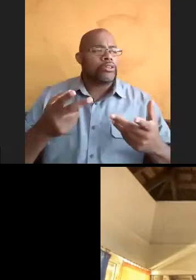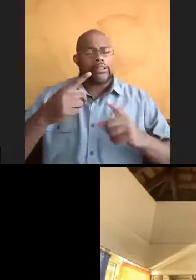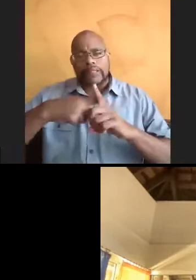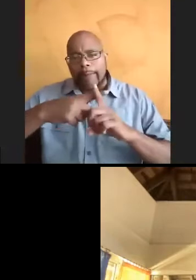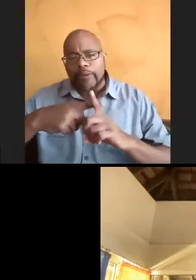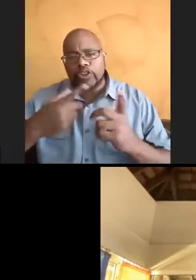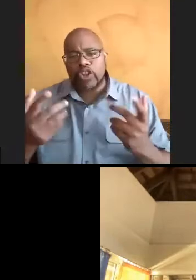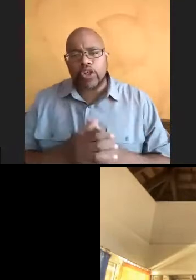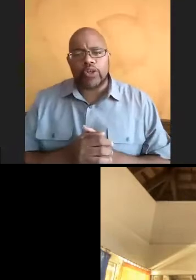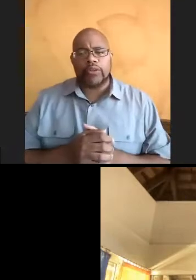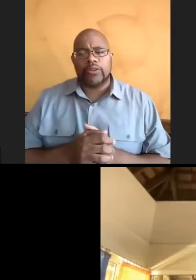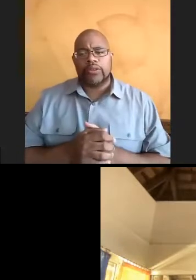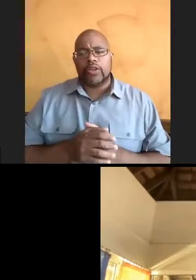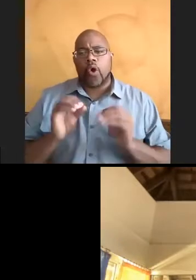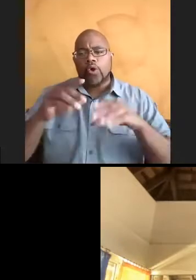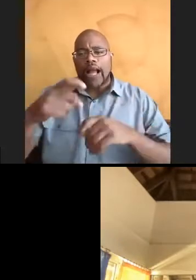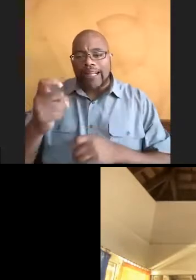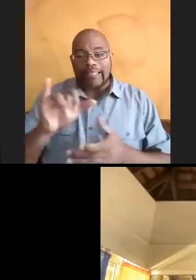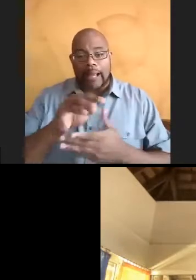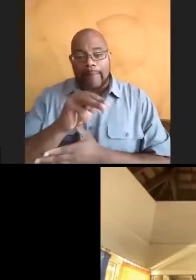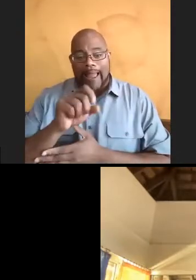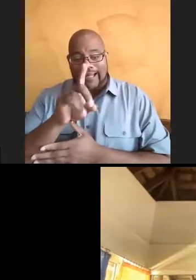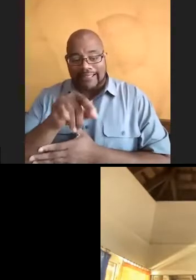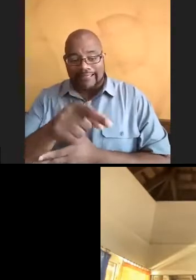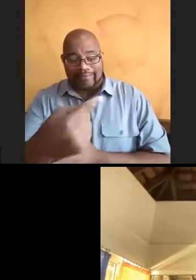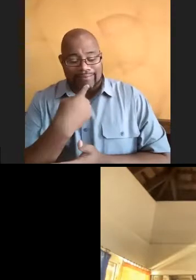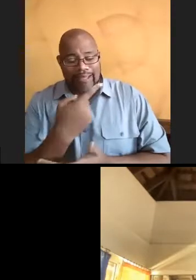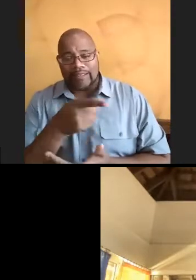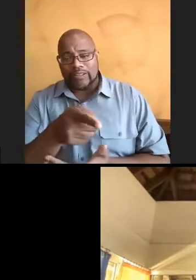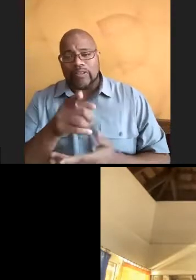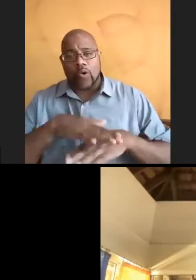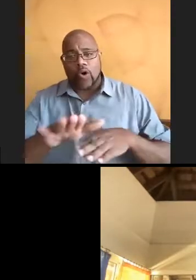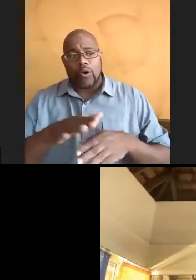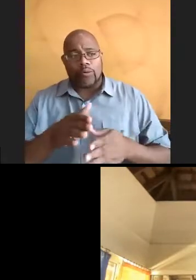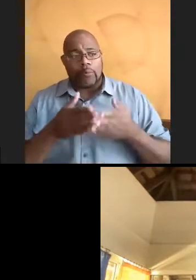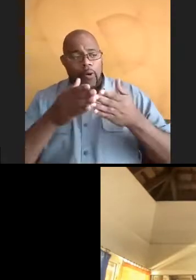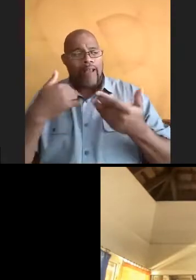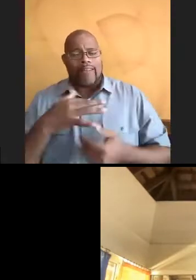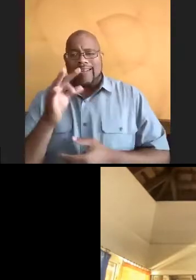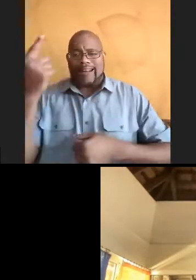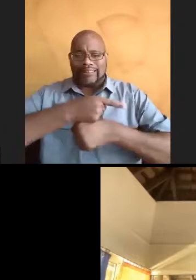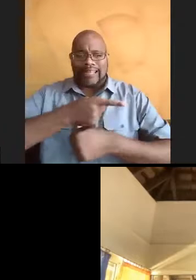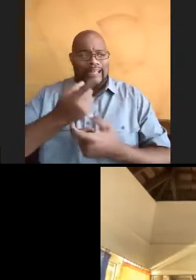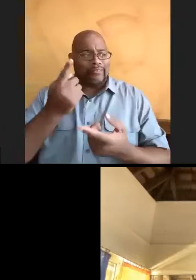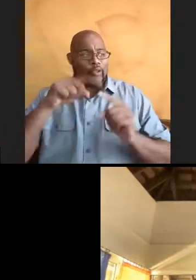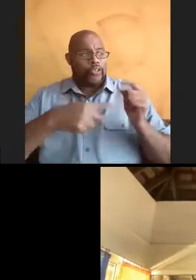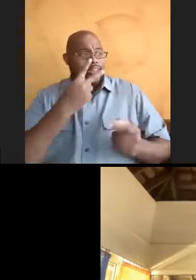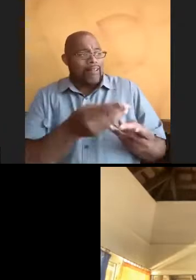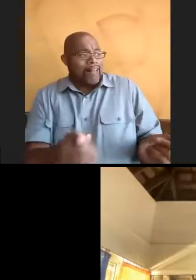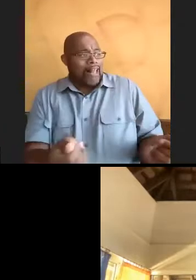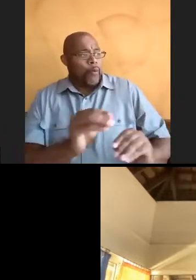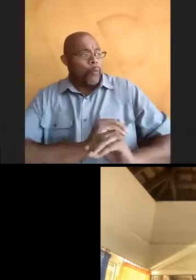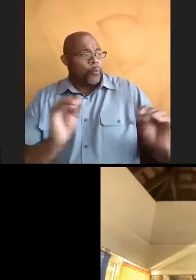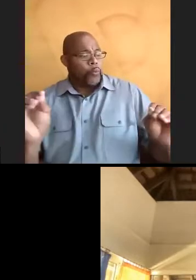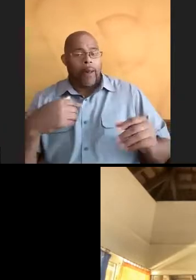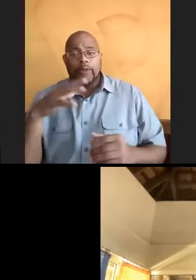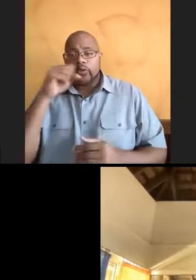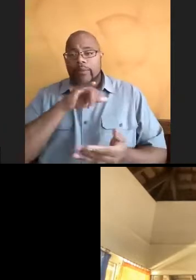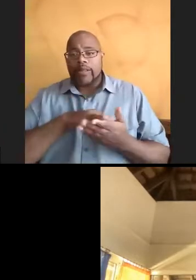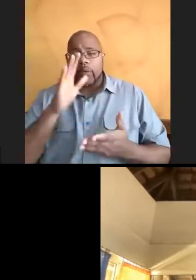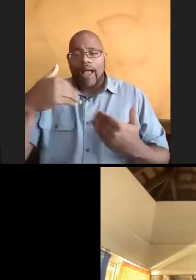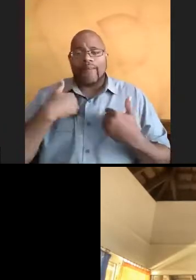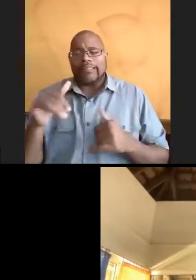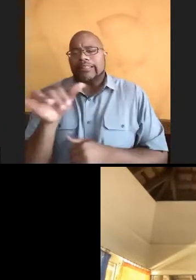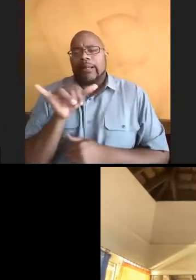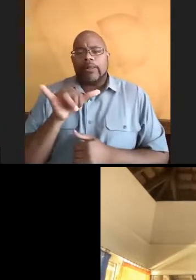ocean X, of course, this excursion, like Maddie said, she, on her excursion, there were nine days where she couldn't even see land. I'm assuming there's going to be a very